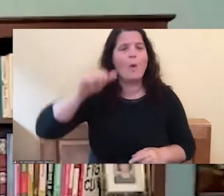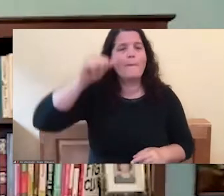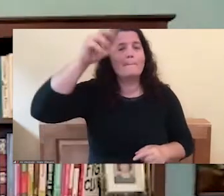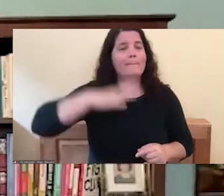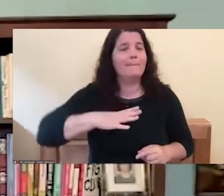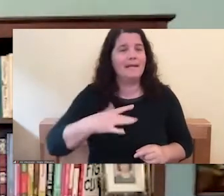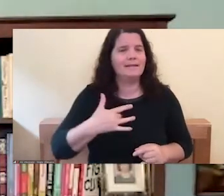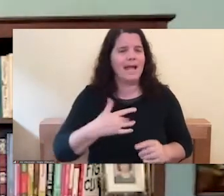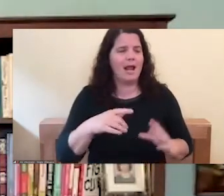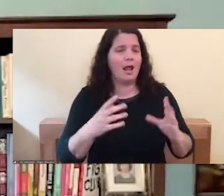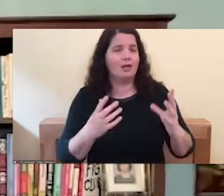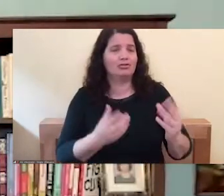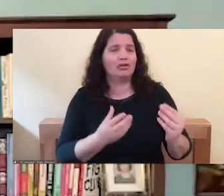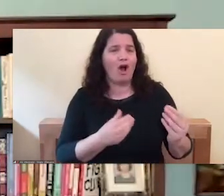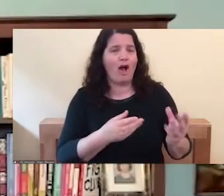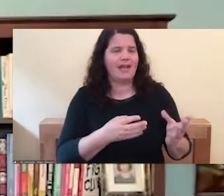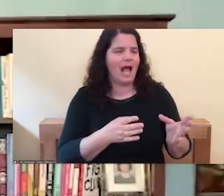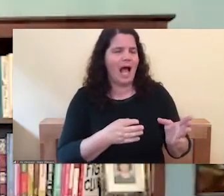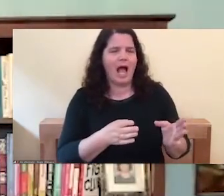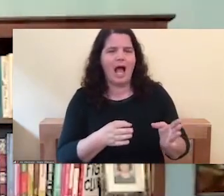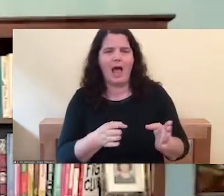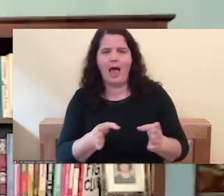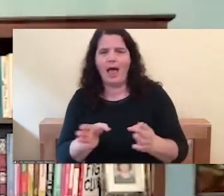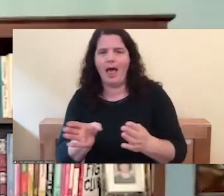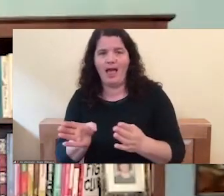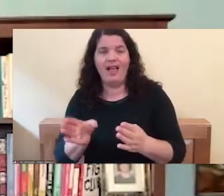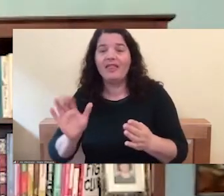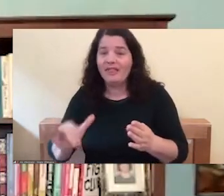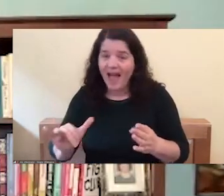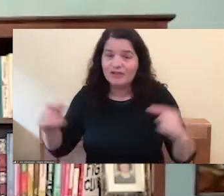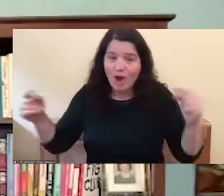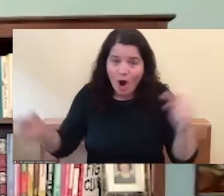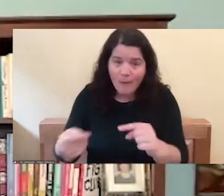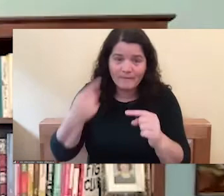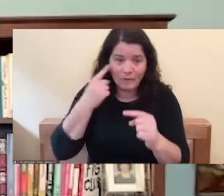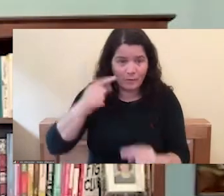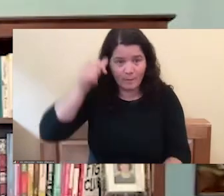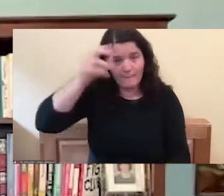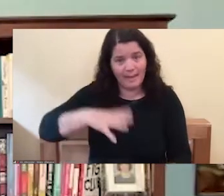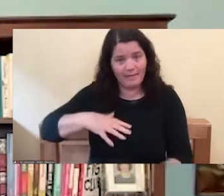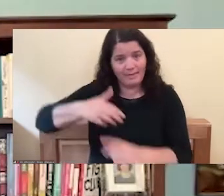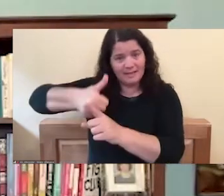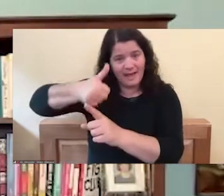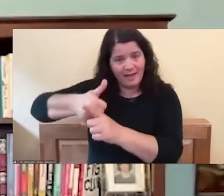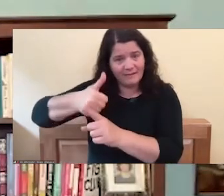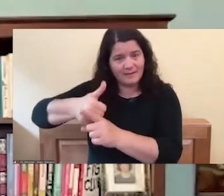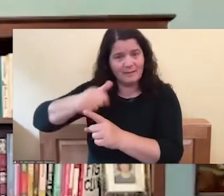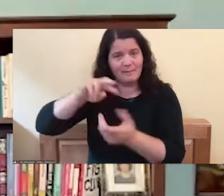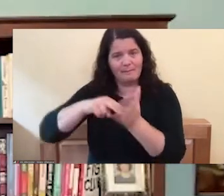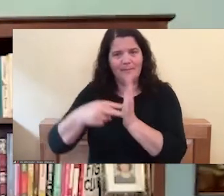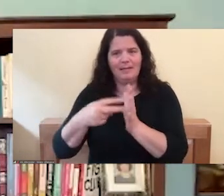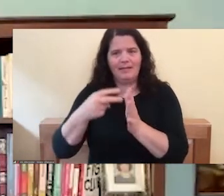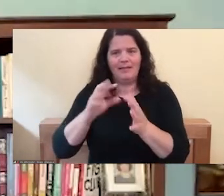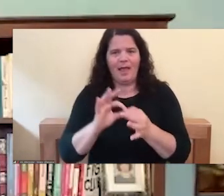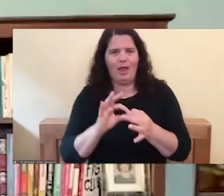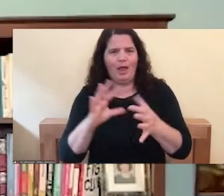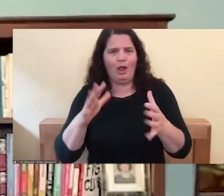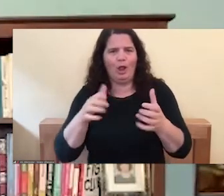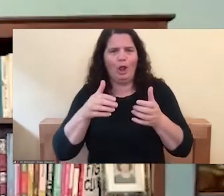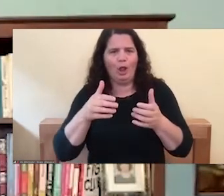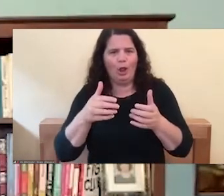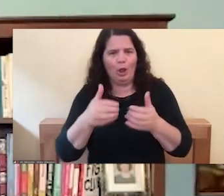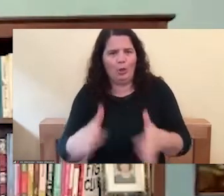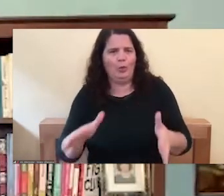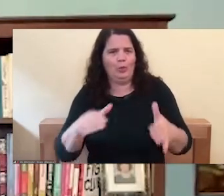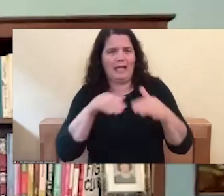their tender side, which really harms men, because it means they don't have access to this incredible, powerful tool